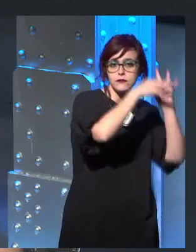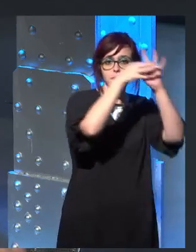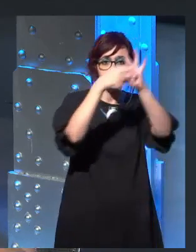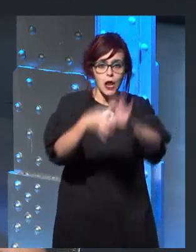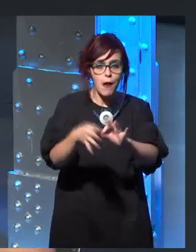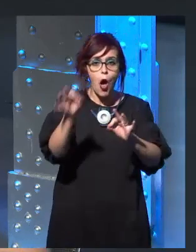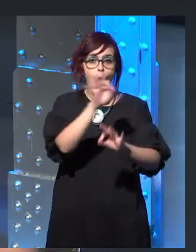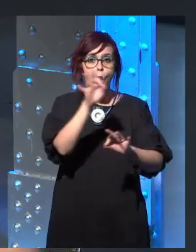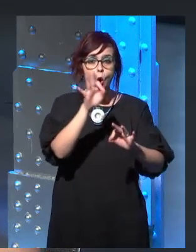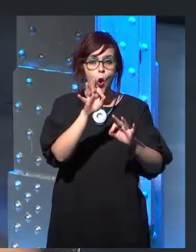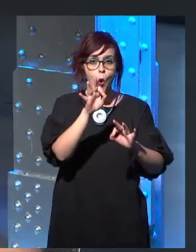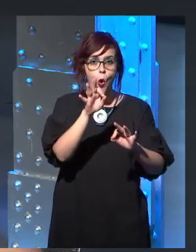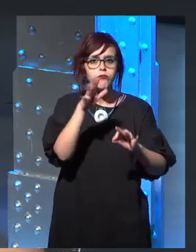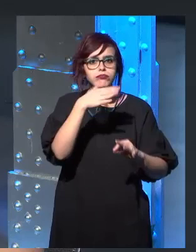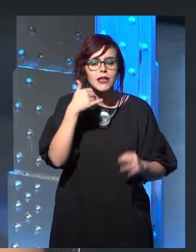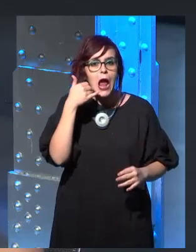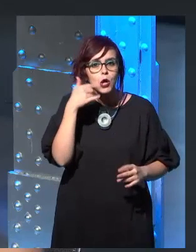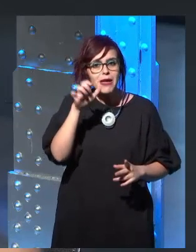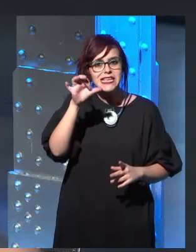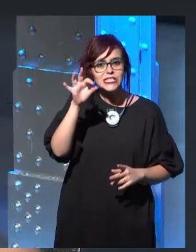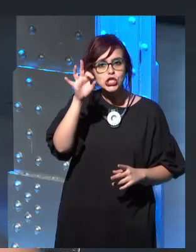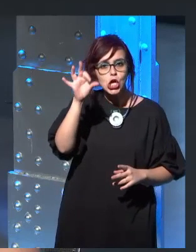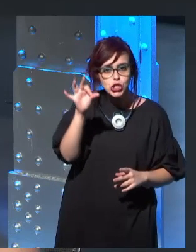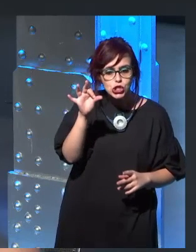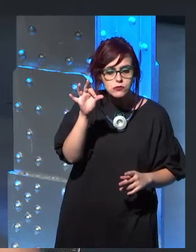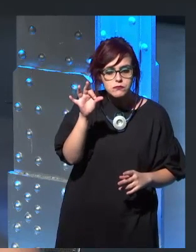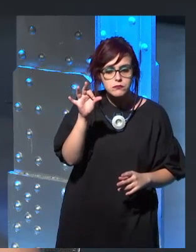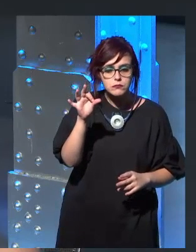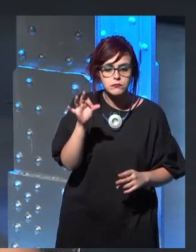could, Braavos, adventures in Braavos, or...